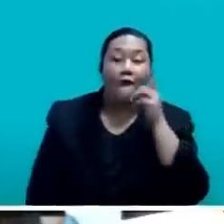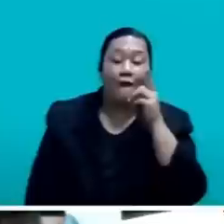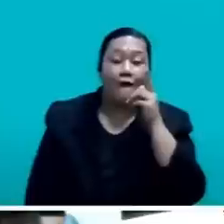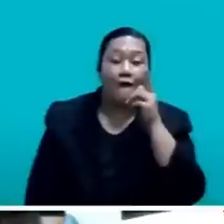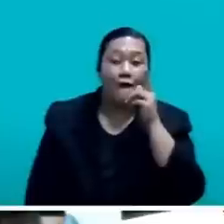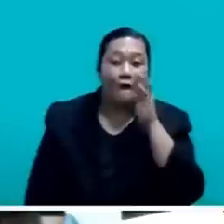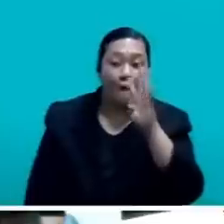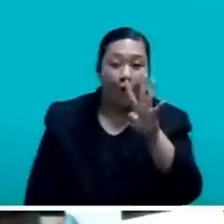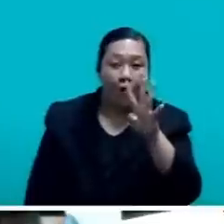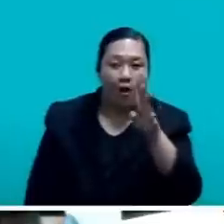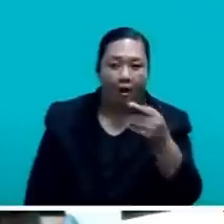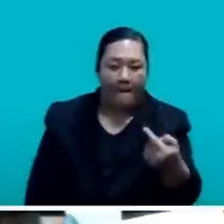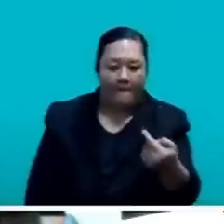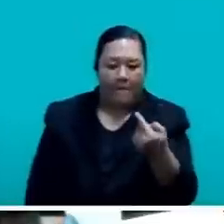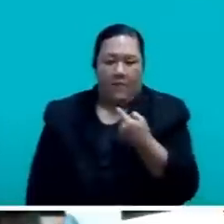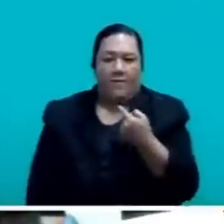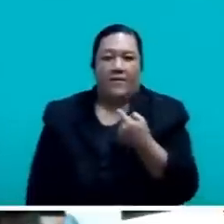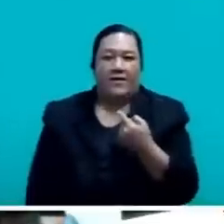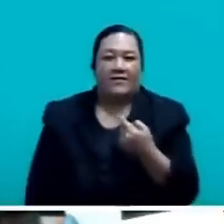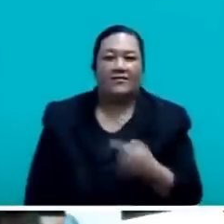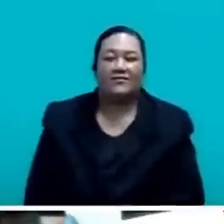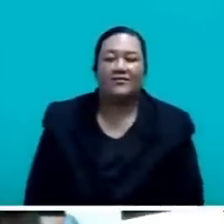for the mess that you created.